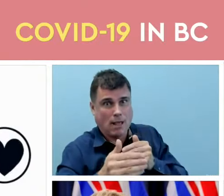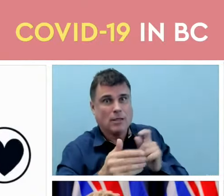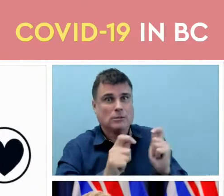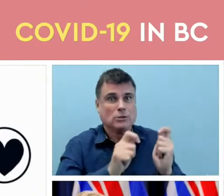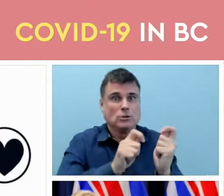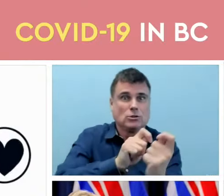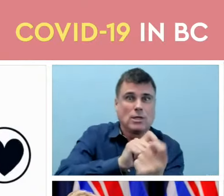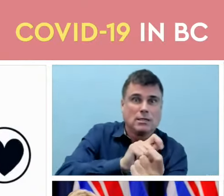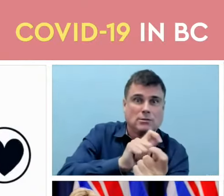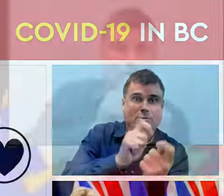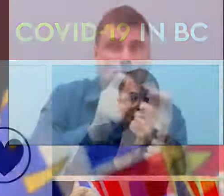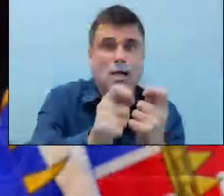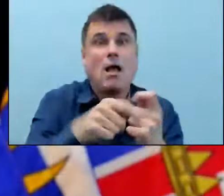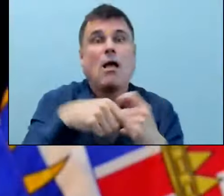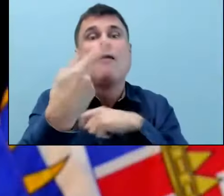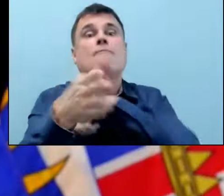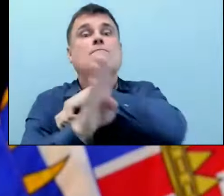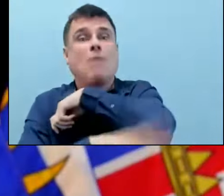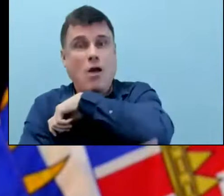you very much.